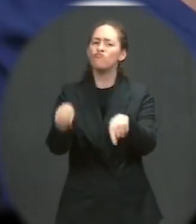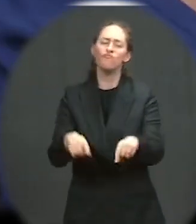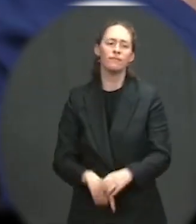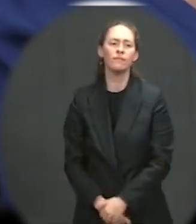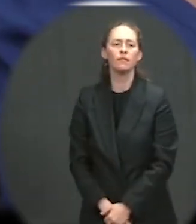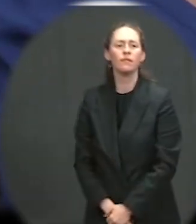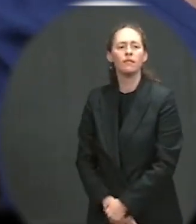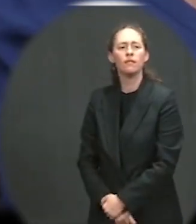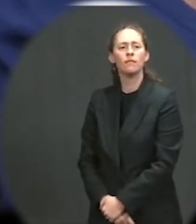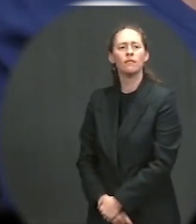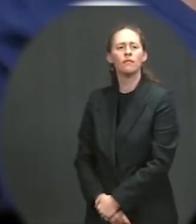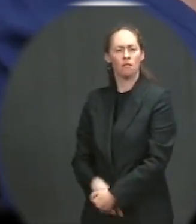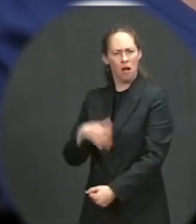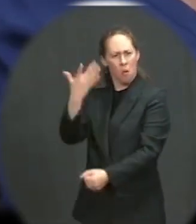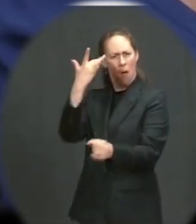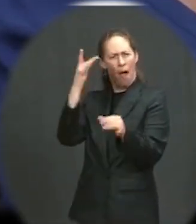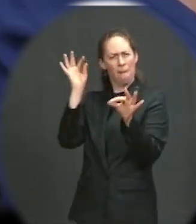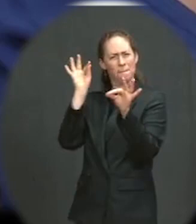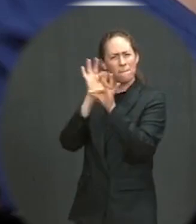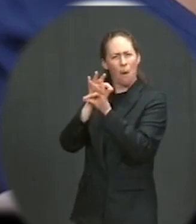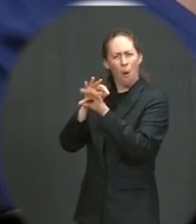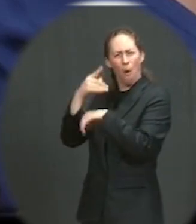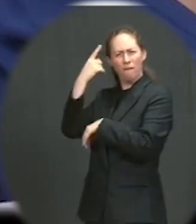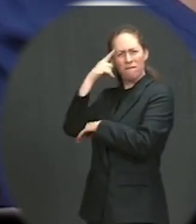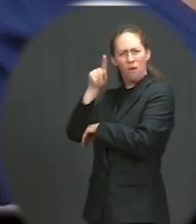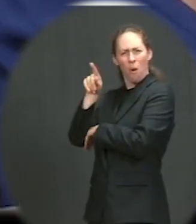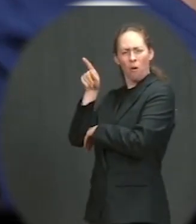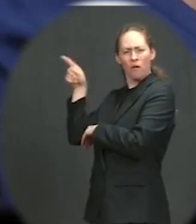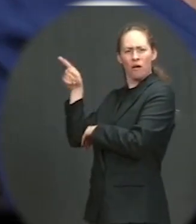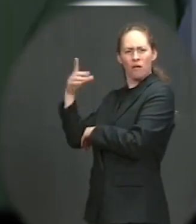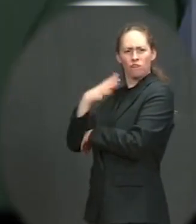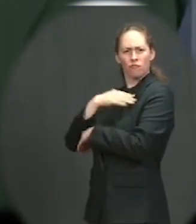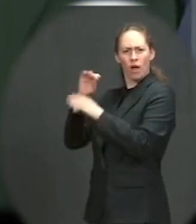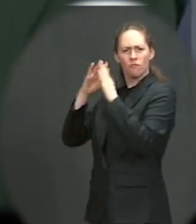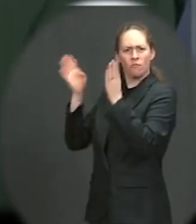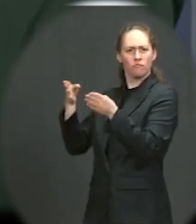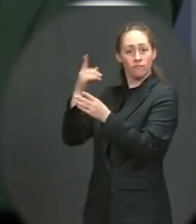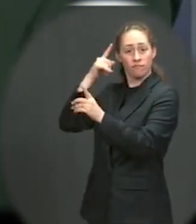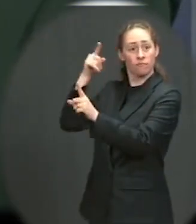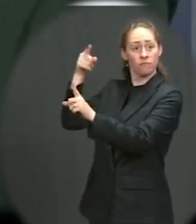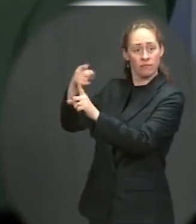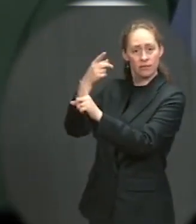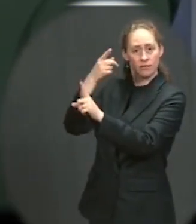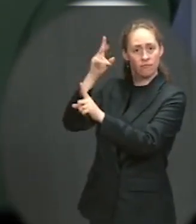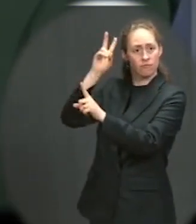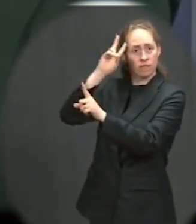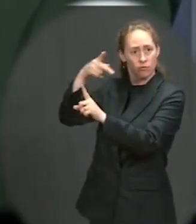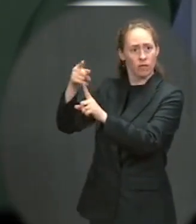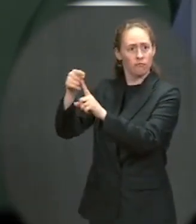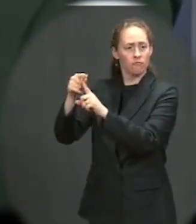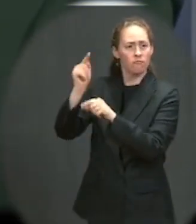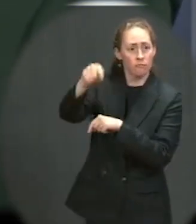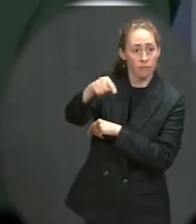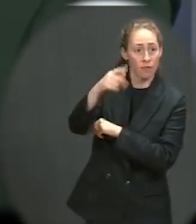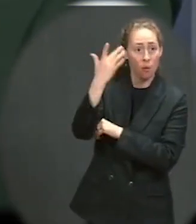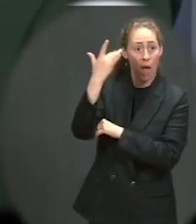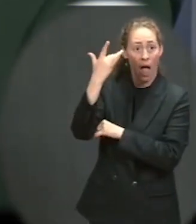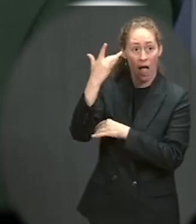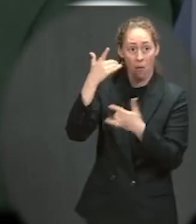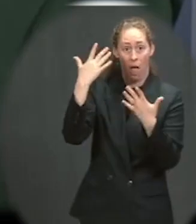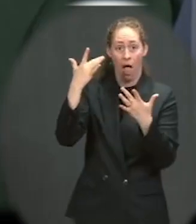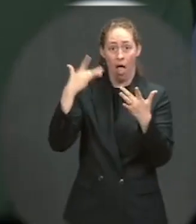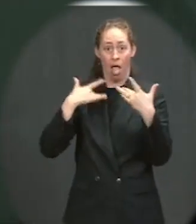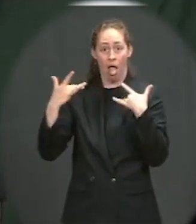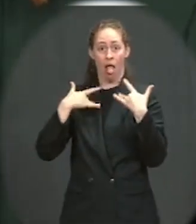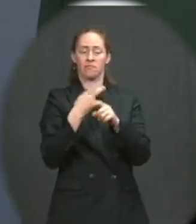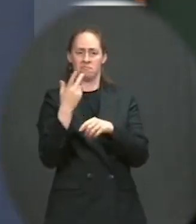before former President Trump has a trip there next week? We made an assessment within our government about when it was an appropriate time